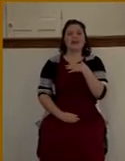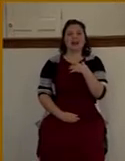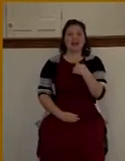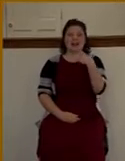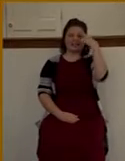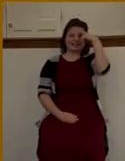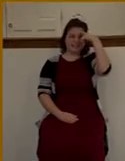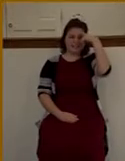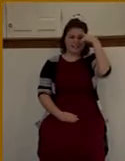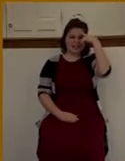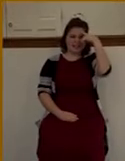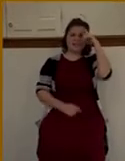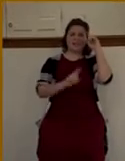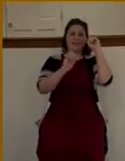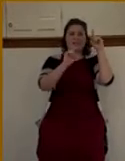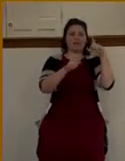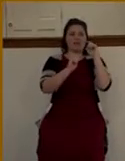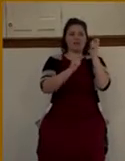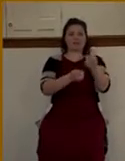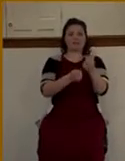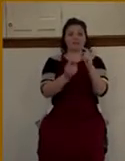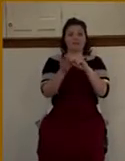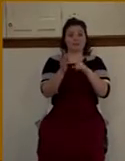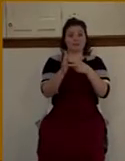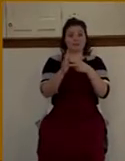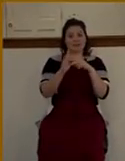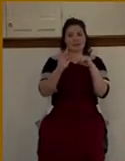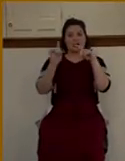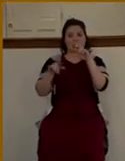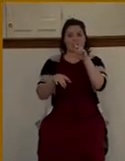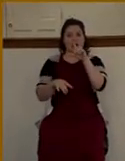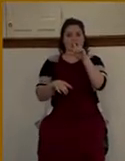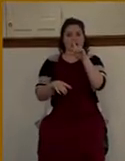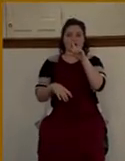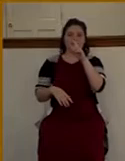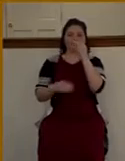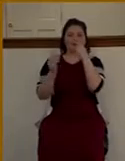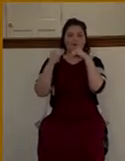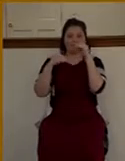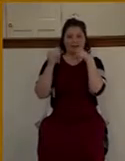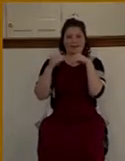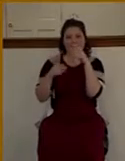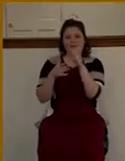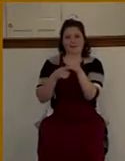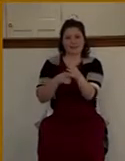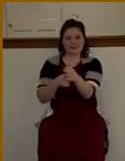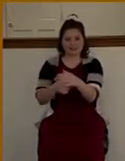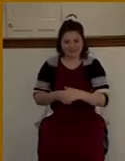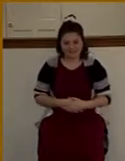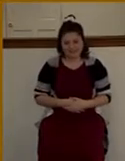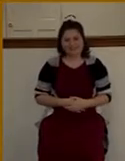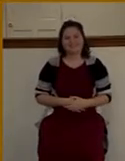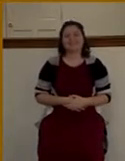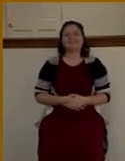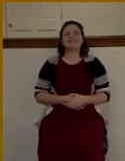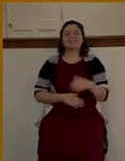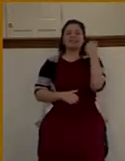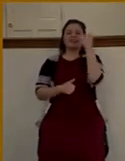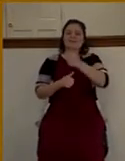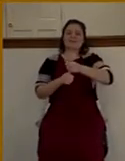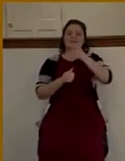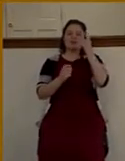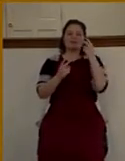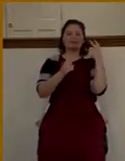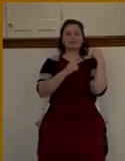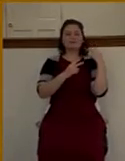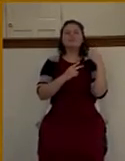fishing is going to Long John Silver's for lunch. But I remember one day we were out on the Chesapeake Bay in a